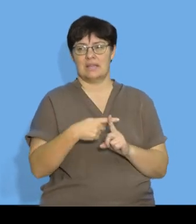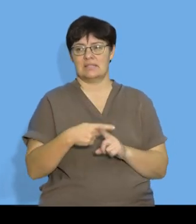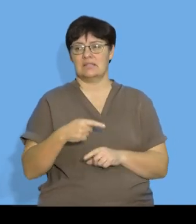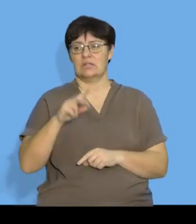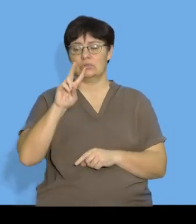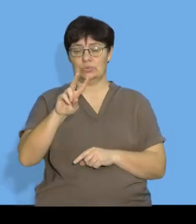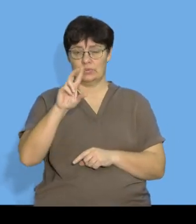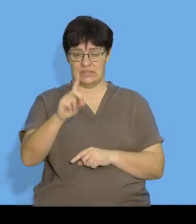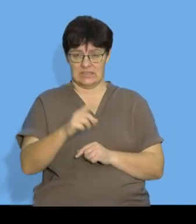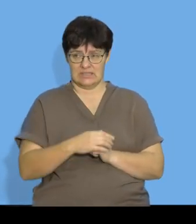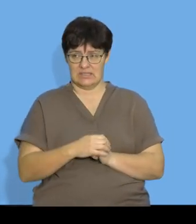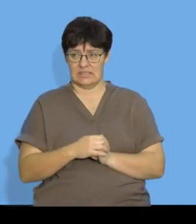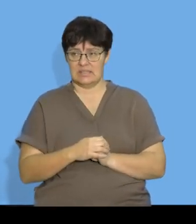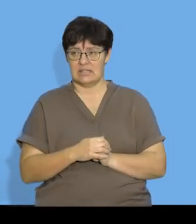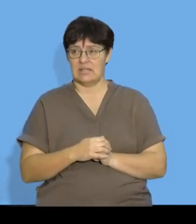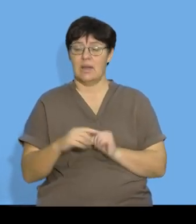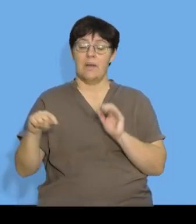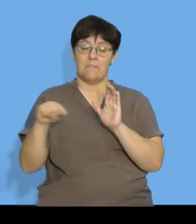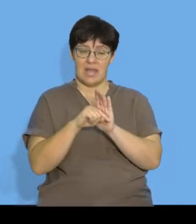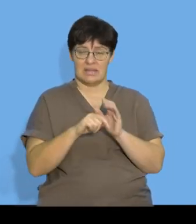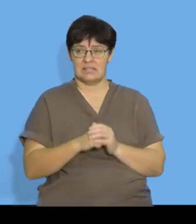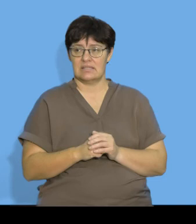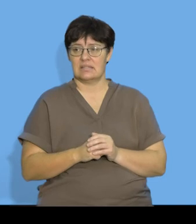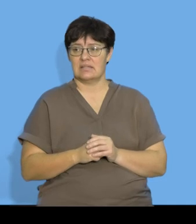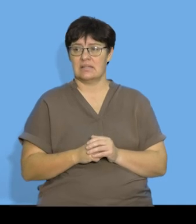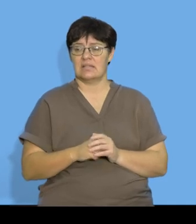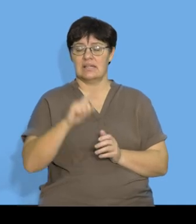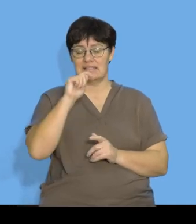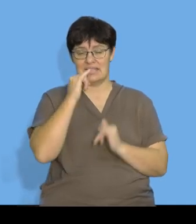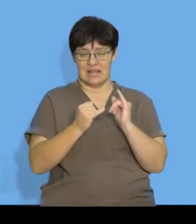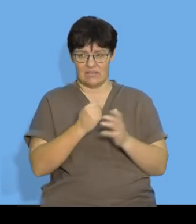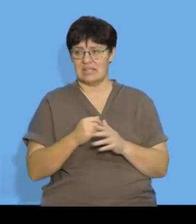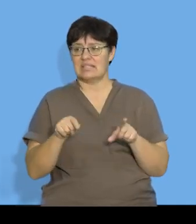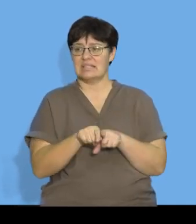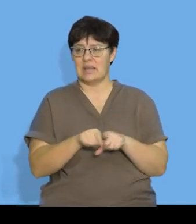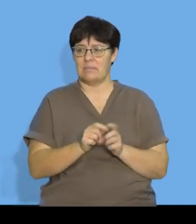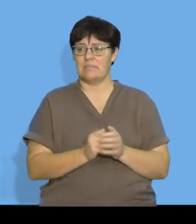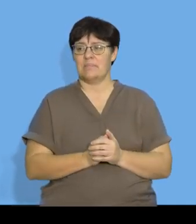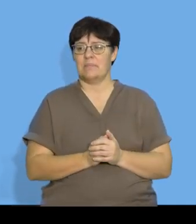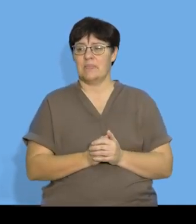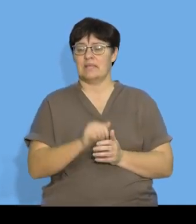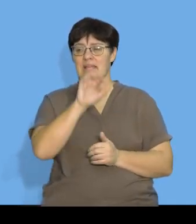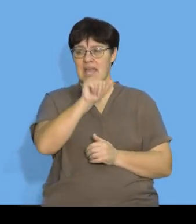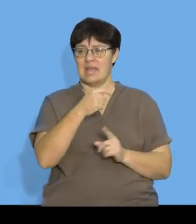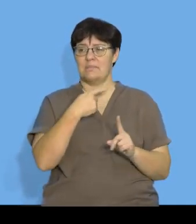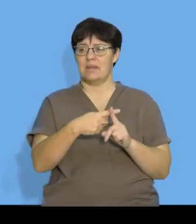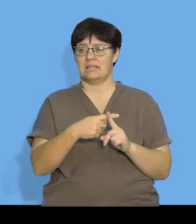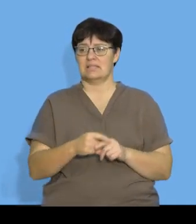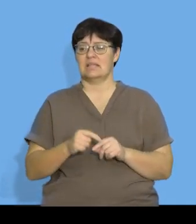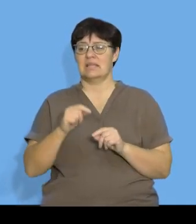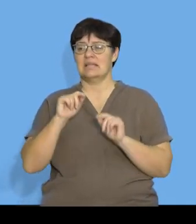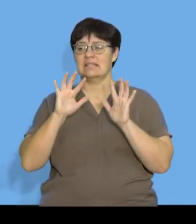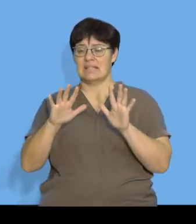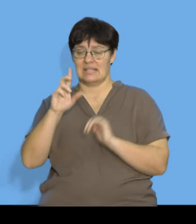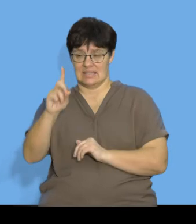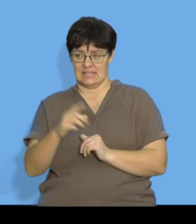then I'm going to subtract t11 which is the same thing as a plus 10d and